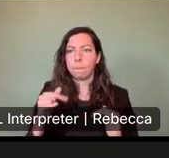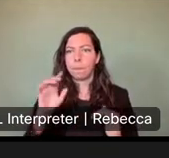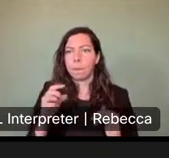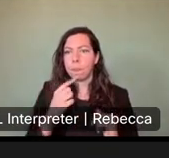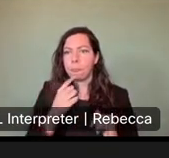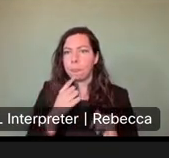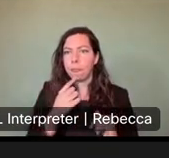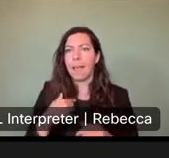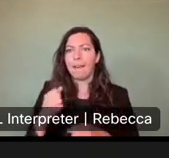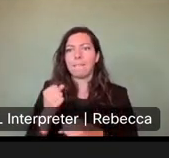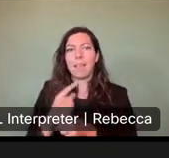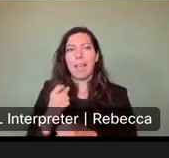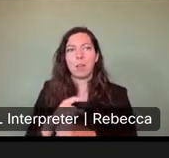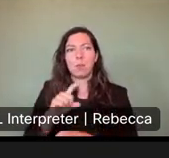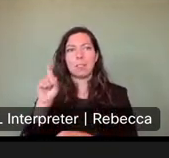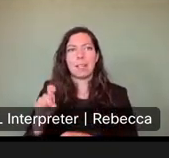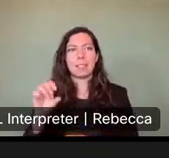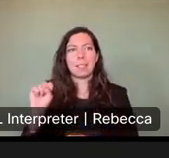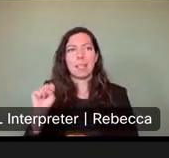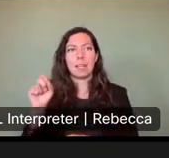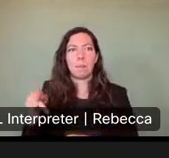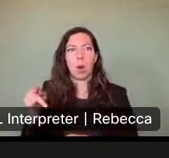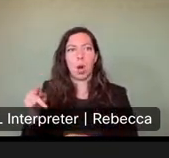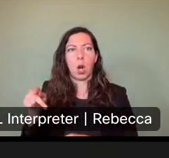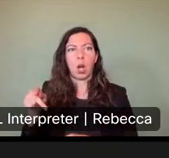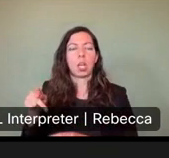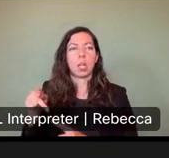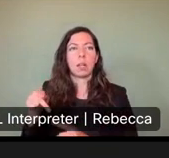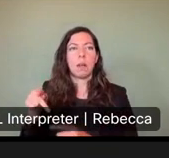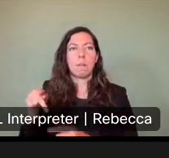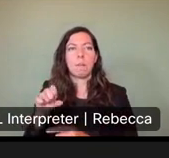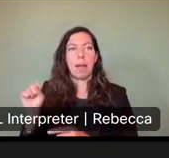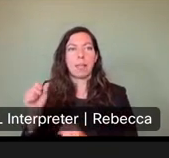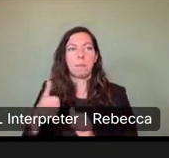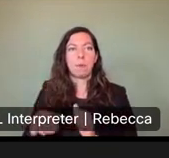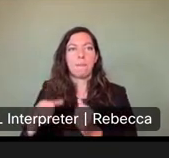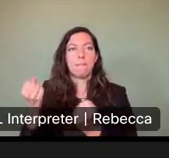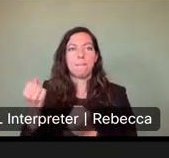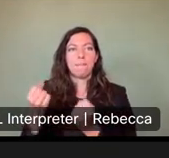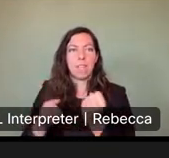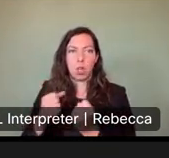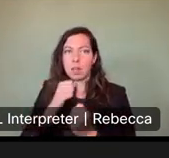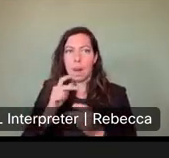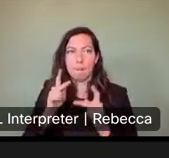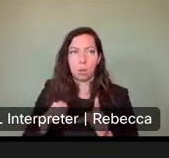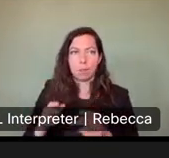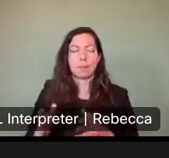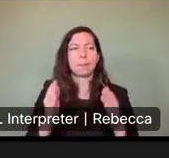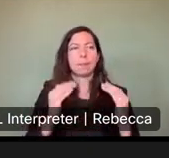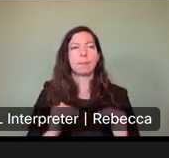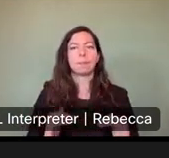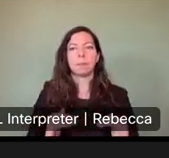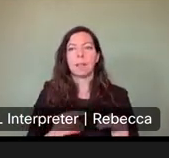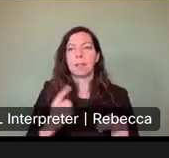state parks pass and it's per vehicle. Uh, thank you for that page. Brenda says, Texas offers 50%